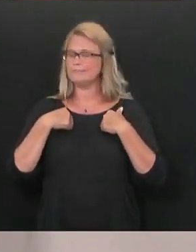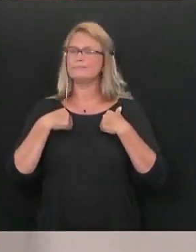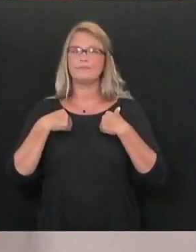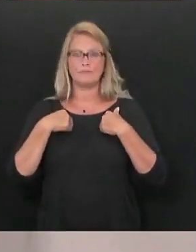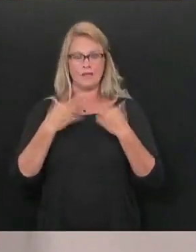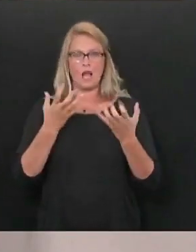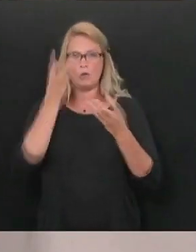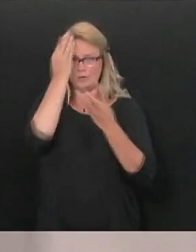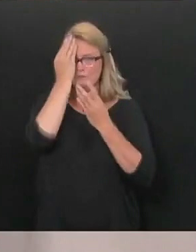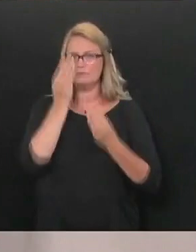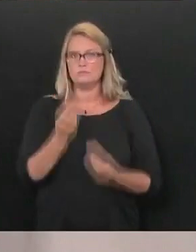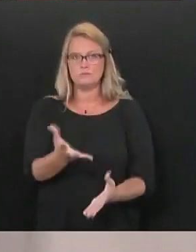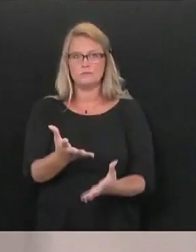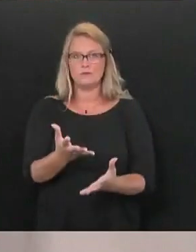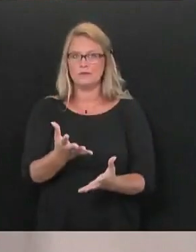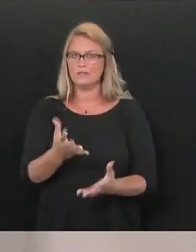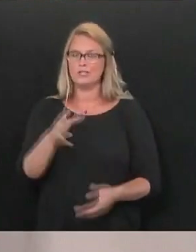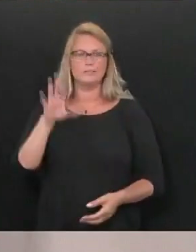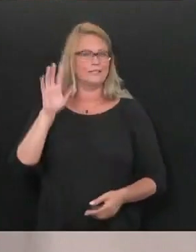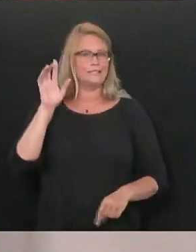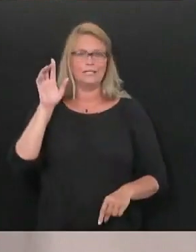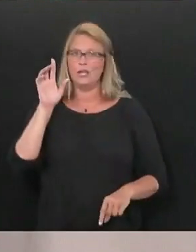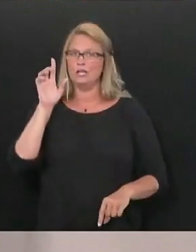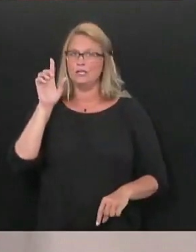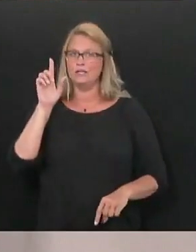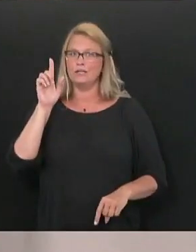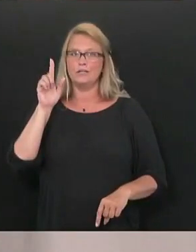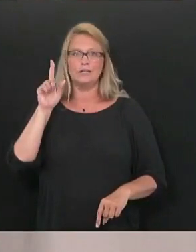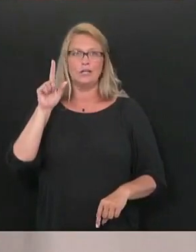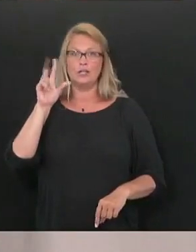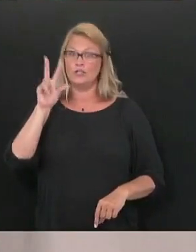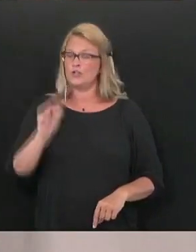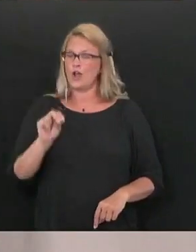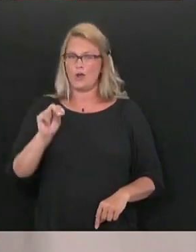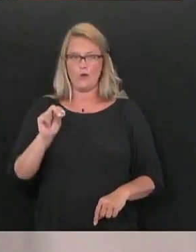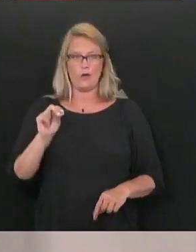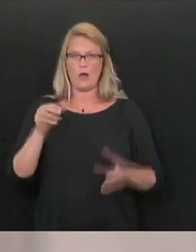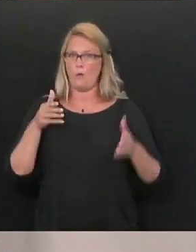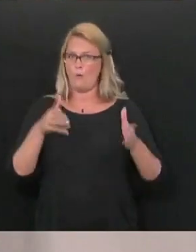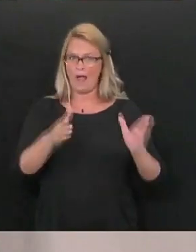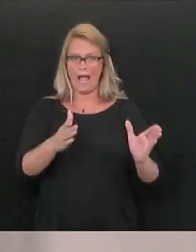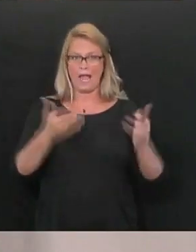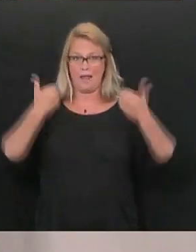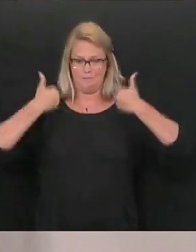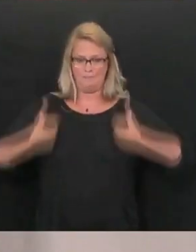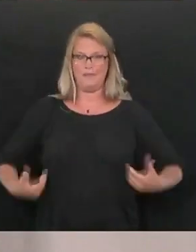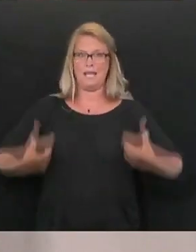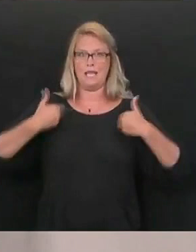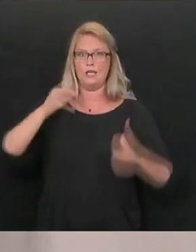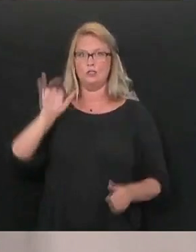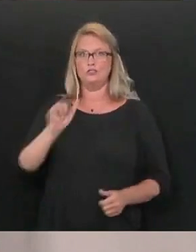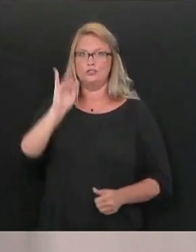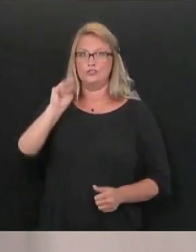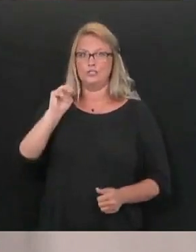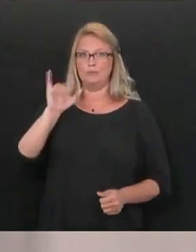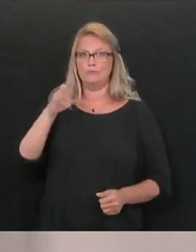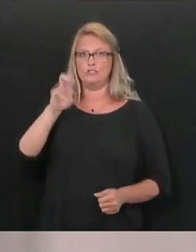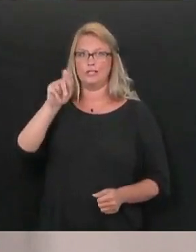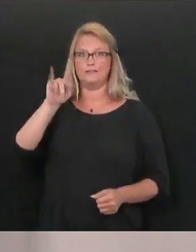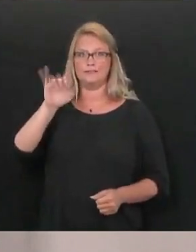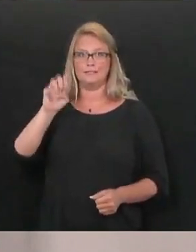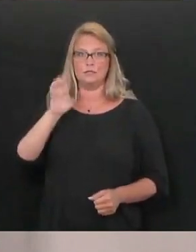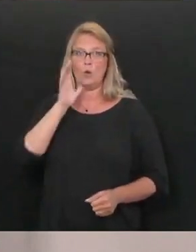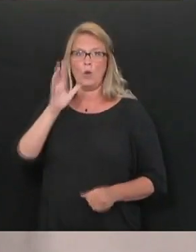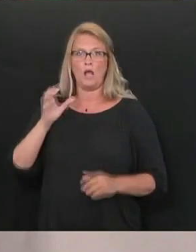just this. There's no way, there's no way Jim Justice is going to go with putting these kids back in